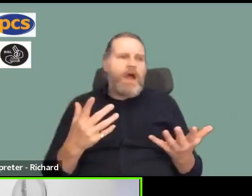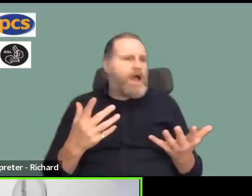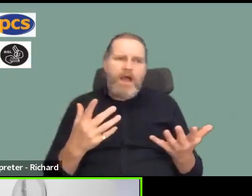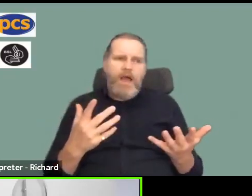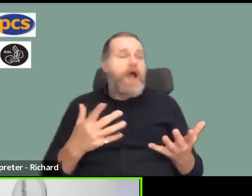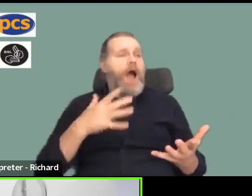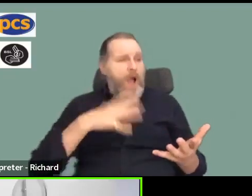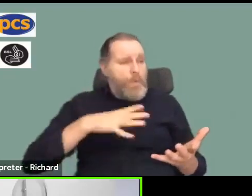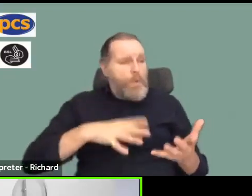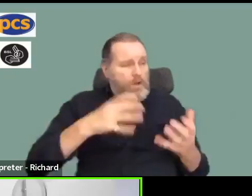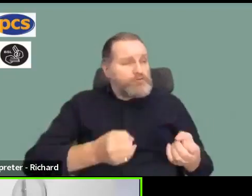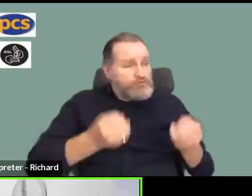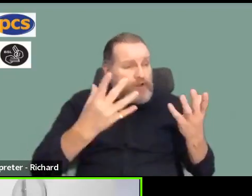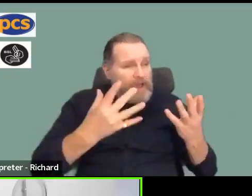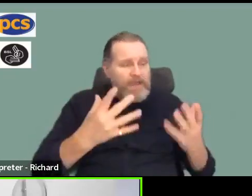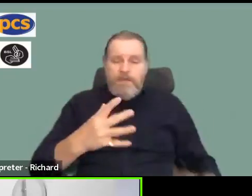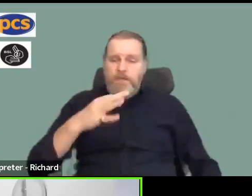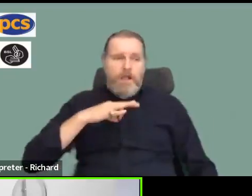Mark.